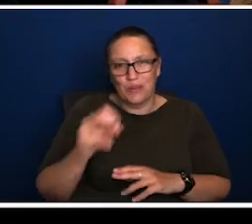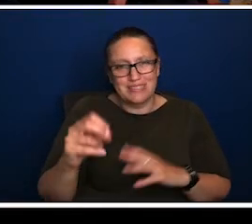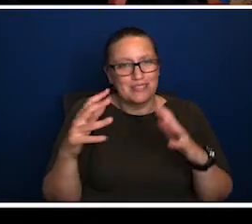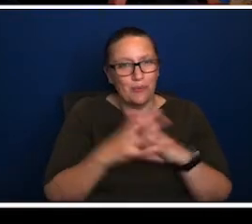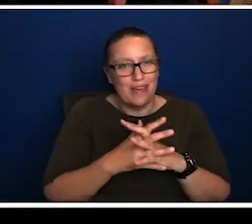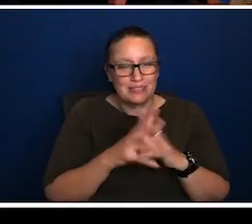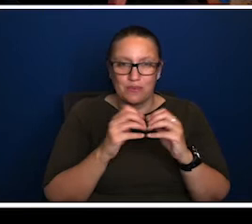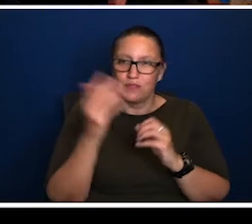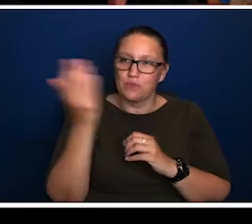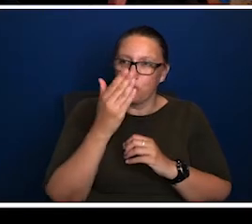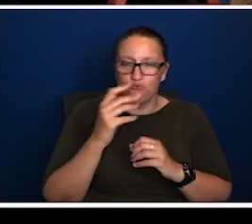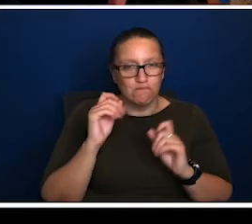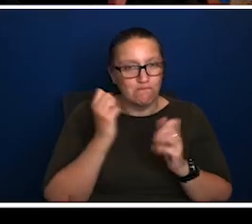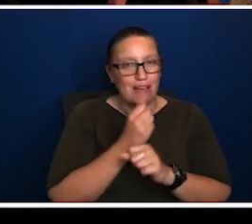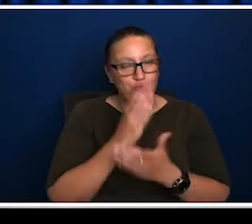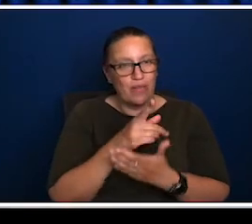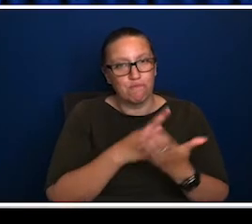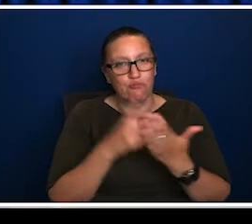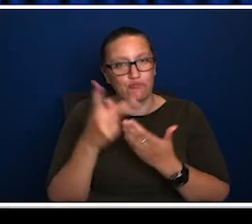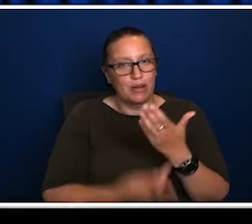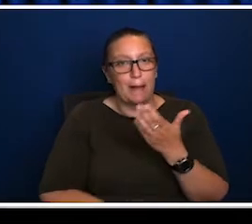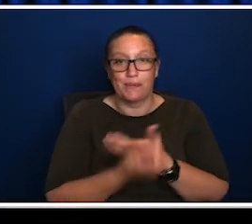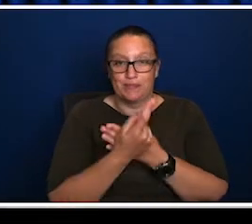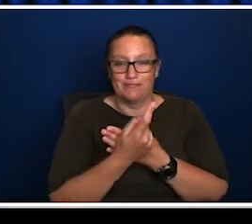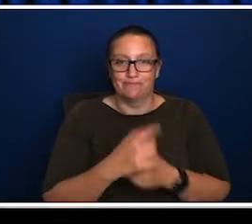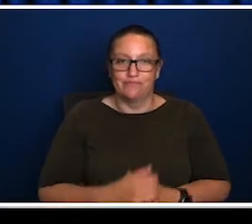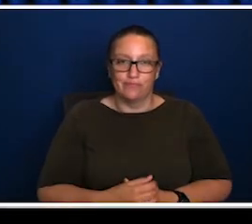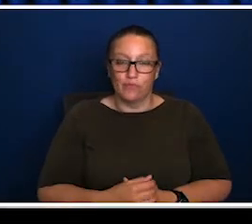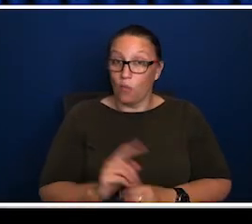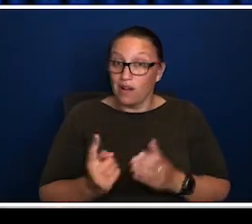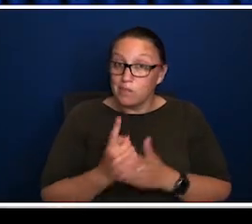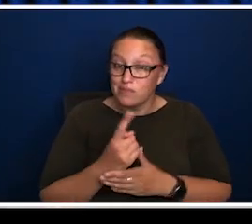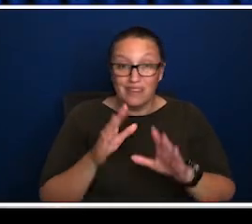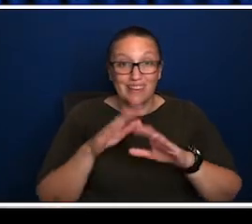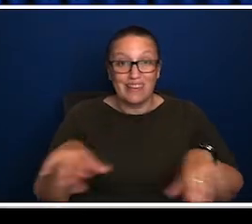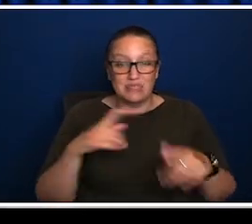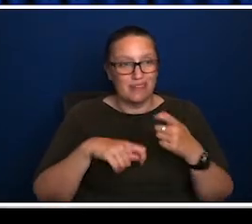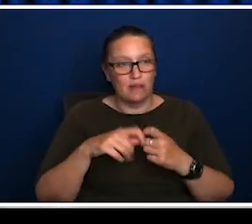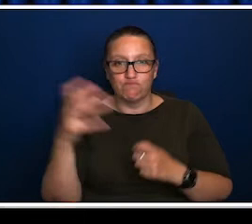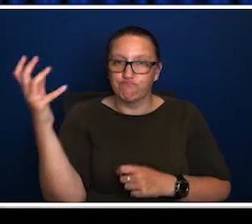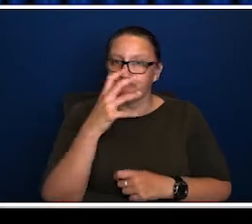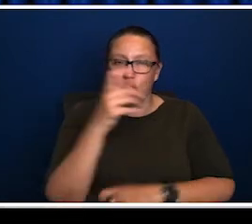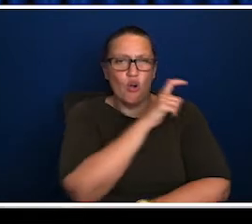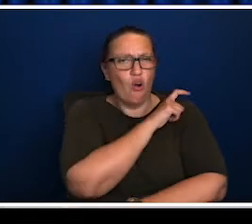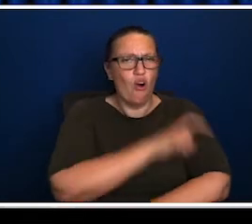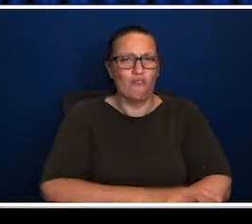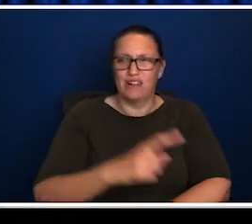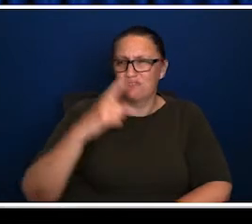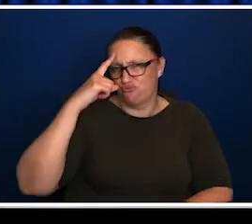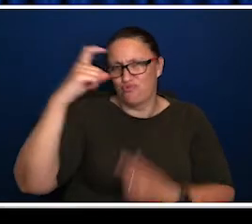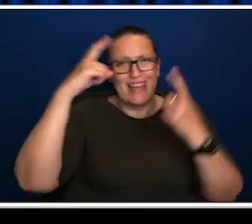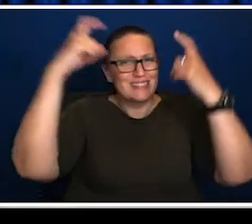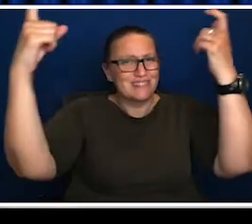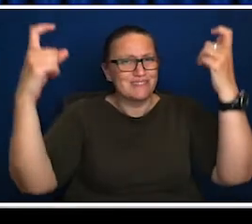things, so an artist goes into the schools and works for 20 weeks with the students to realise that project. And what we found was that it had a